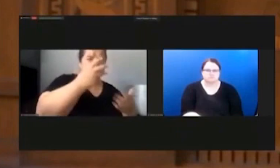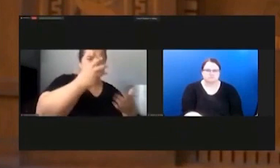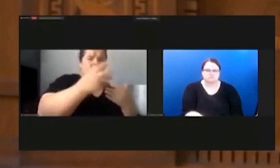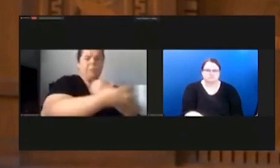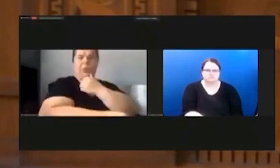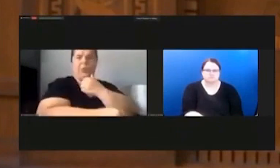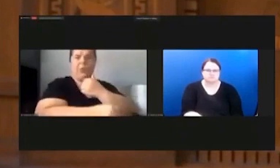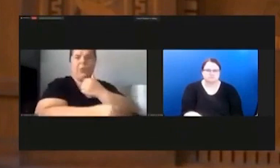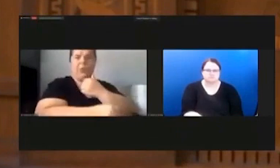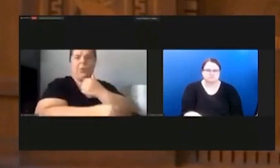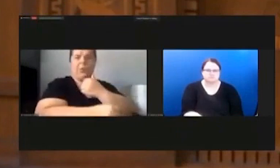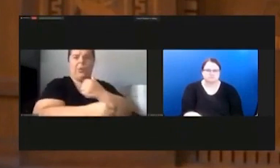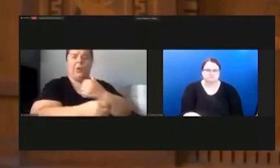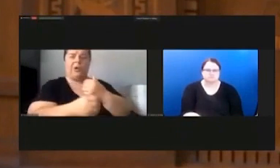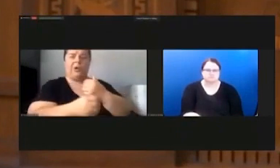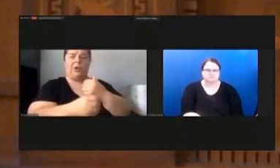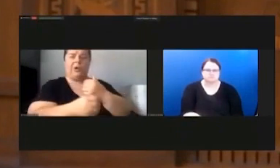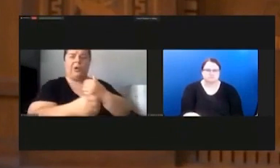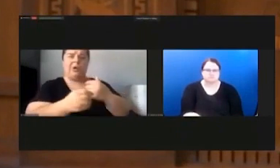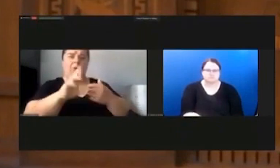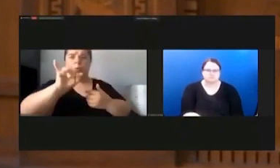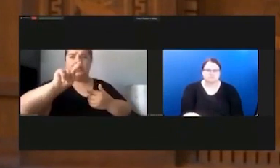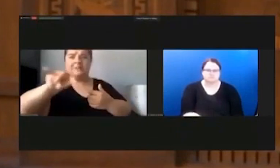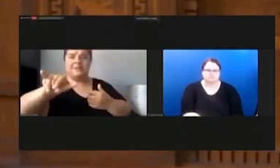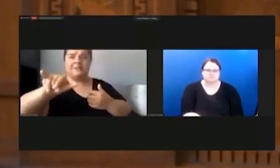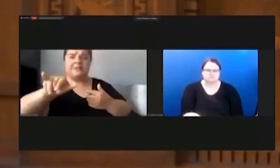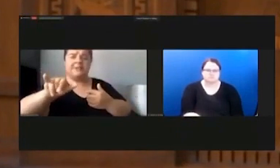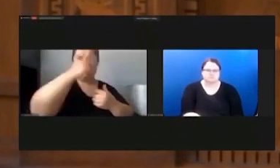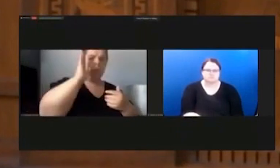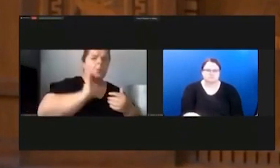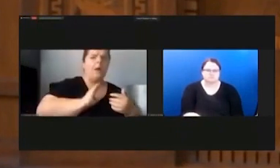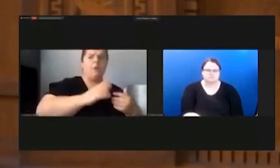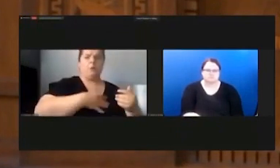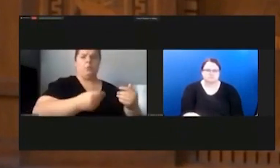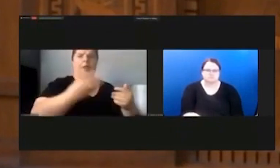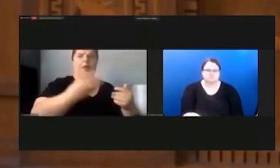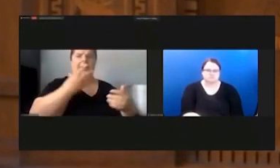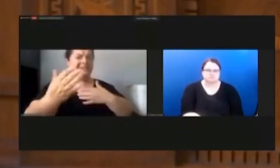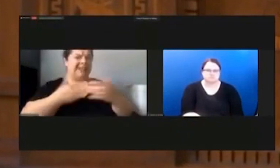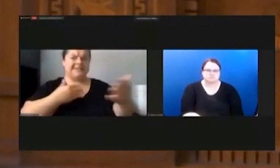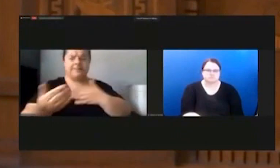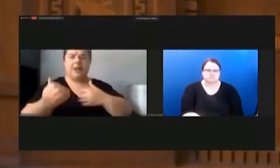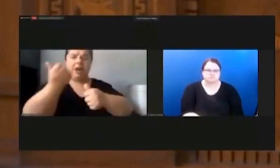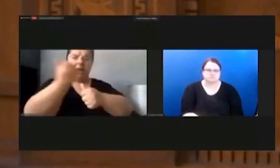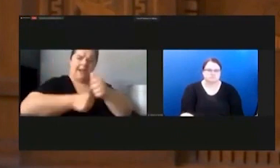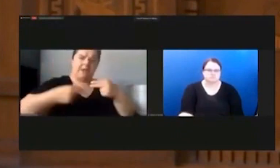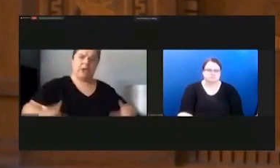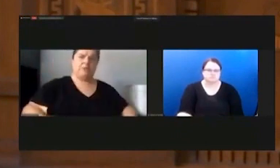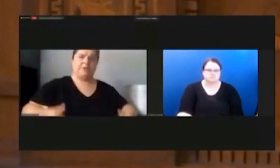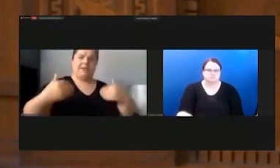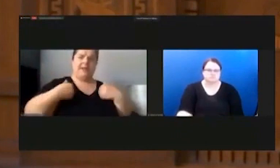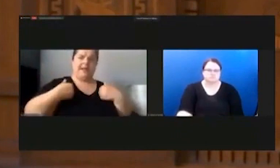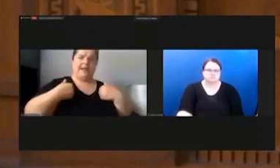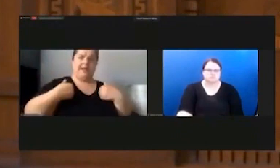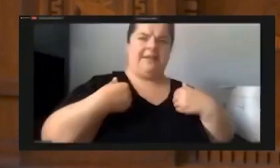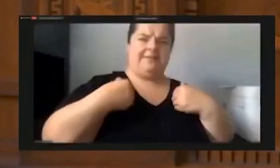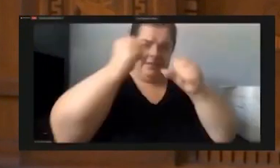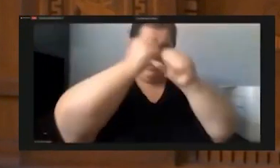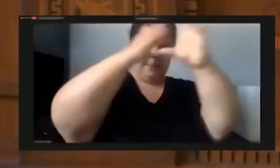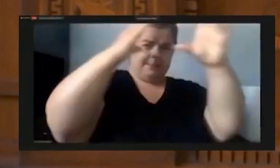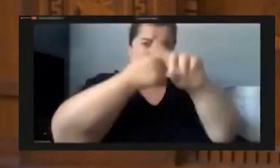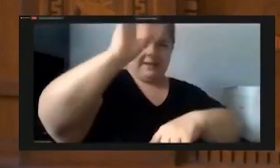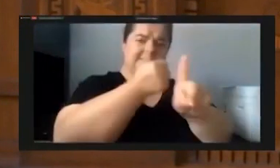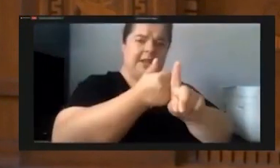peasant, black, white, brown, etc., every human being bears the very image of God Himself and His moral law